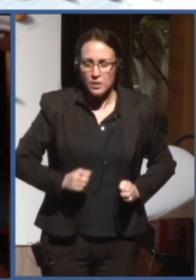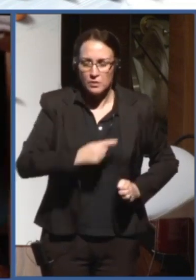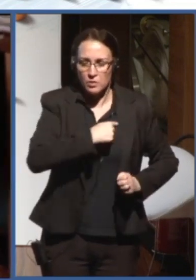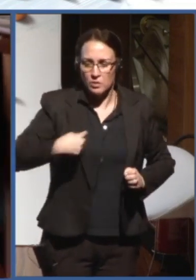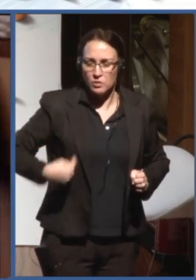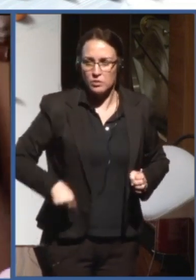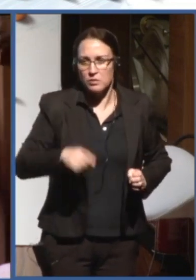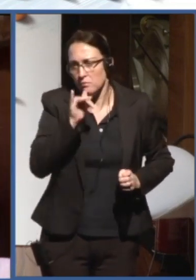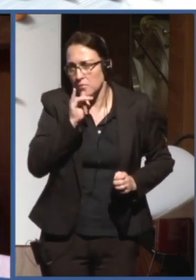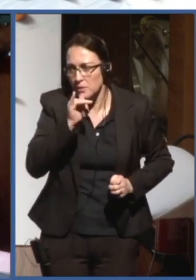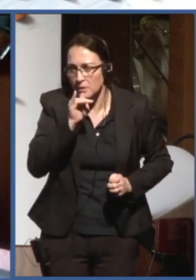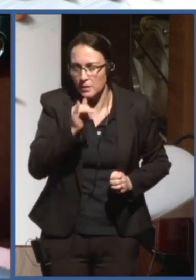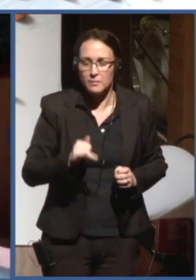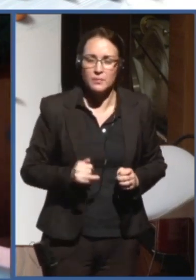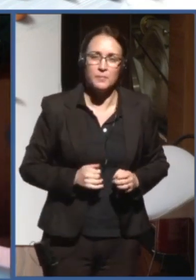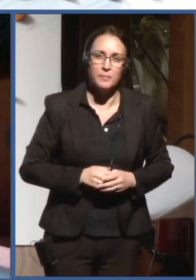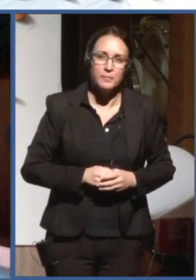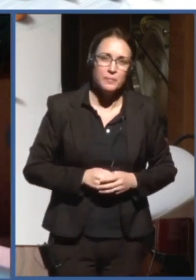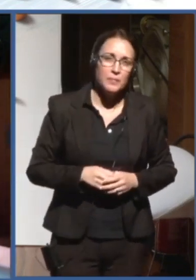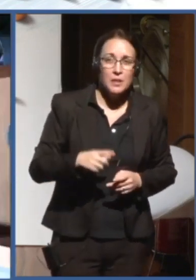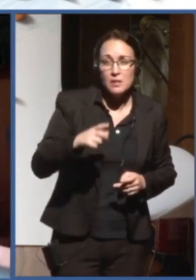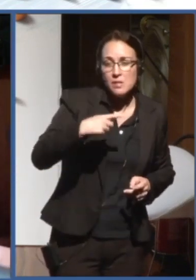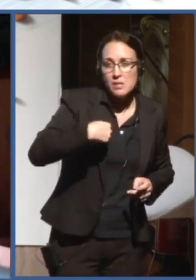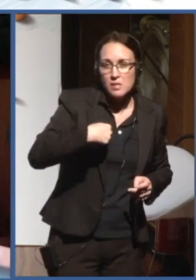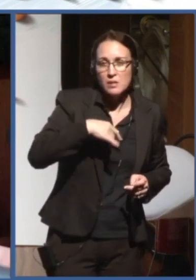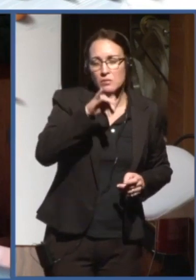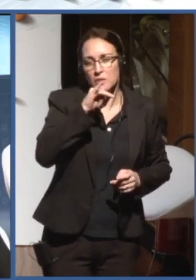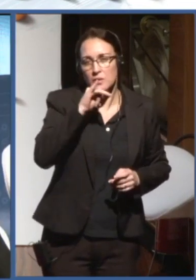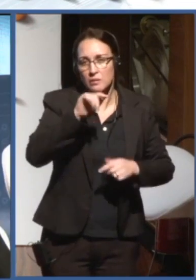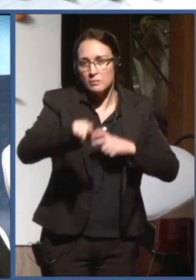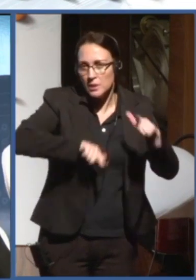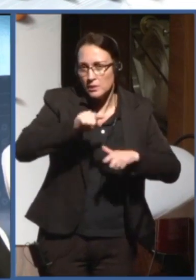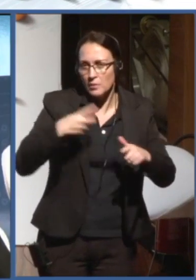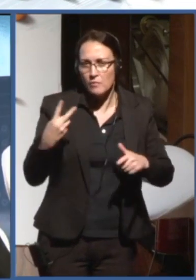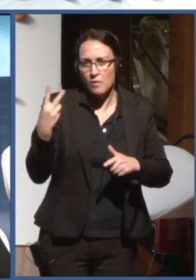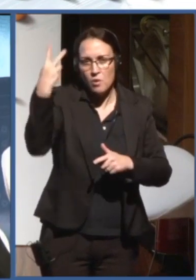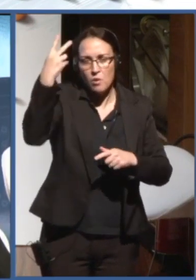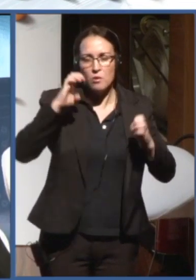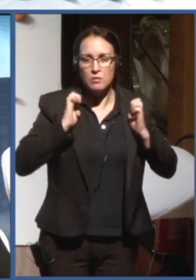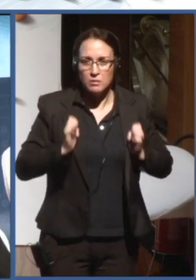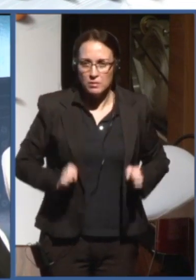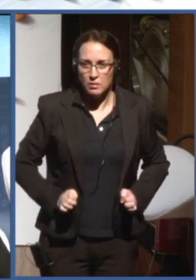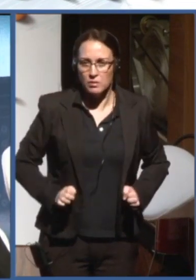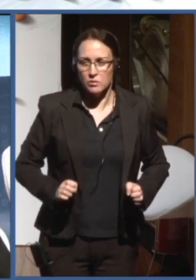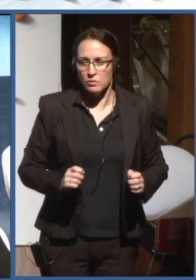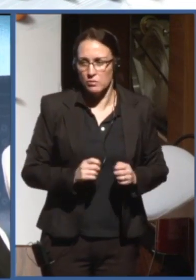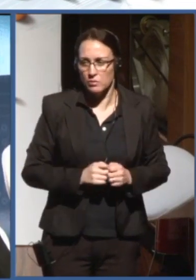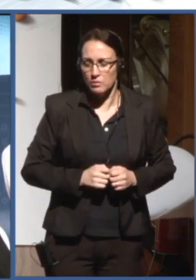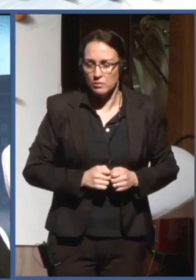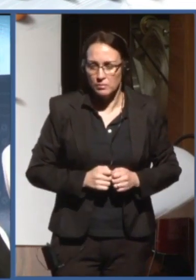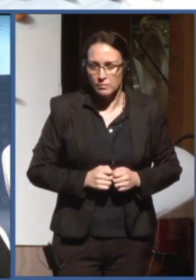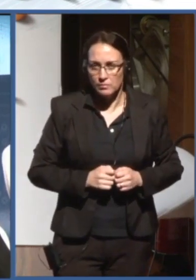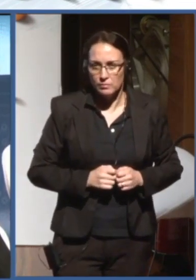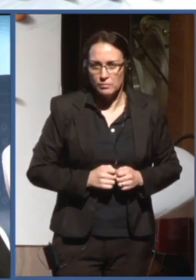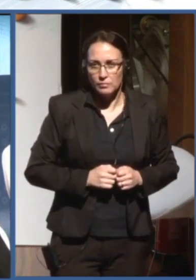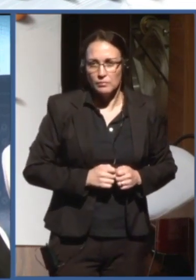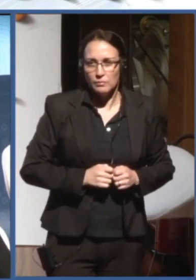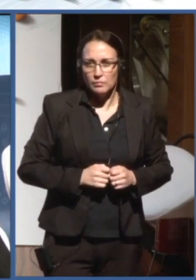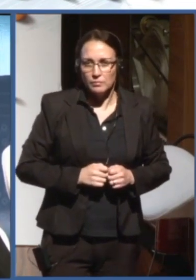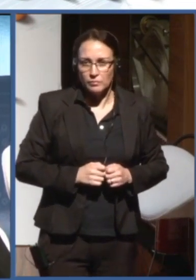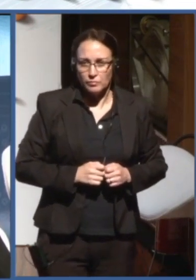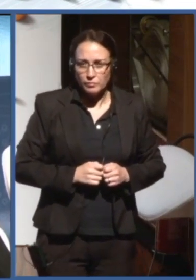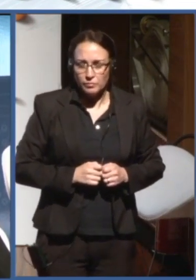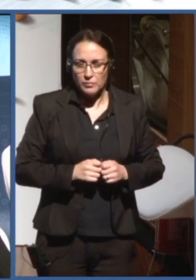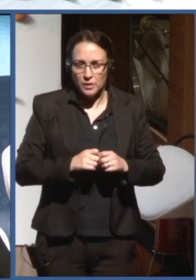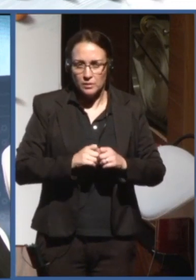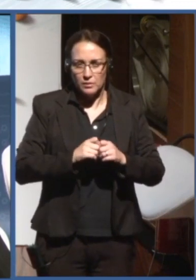bias in machine translation and several topics. Very good question. Thank you very much. I think we close the list. Is there anybody else who want to have the... Yeah,